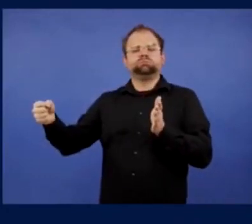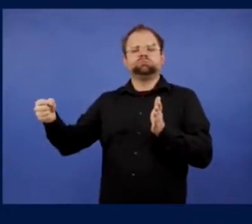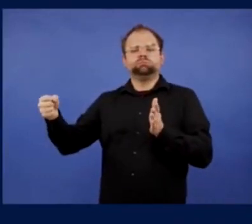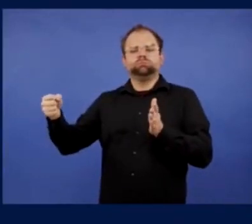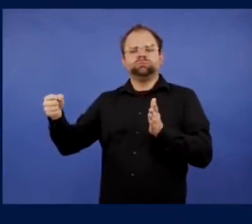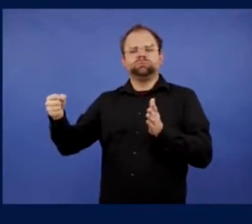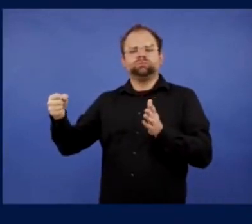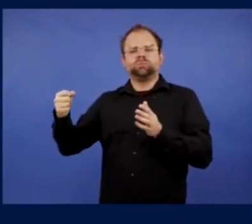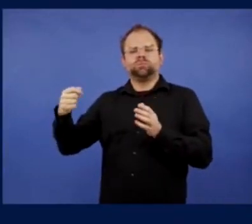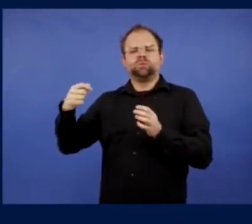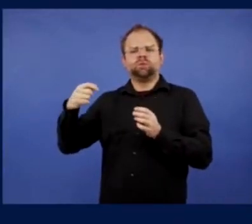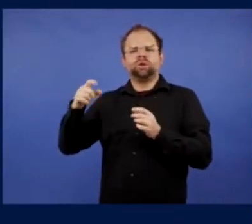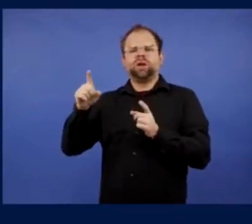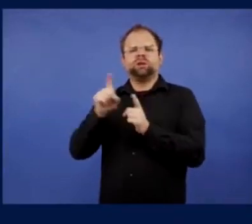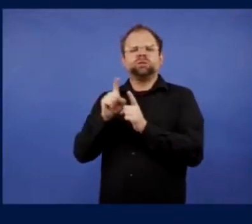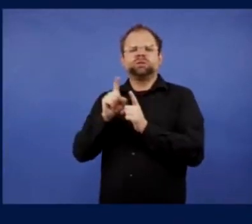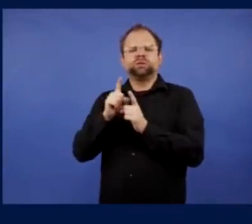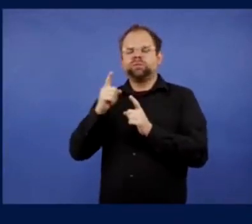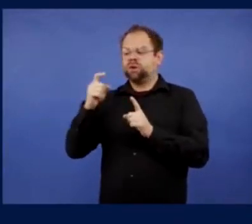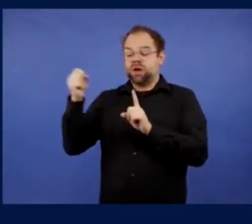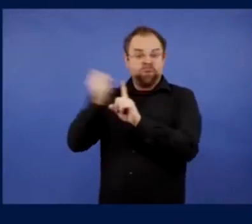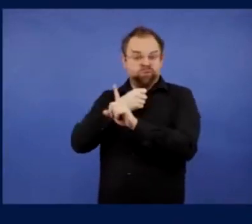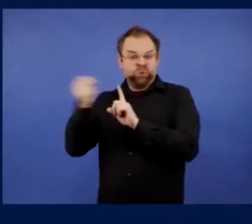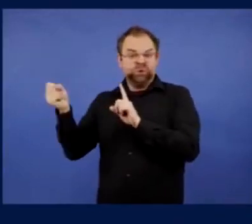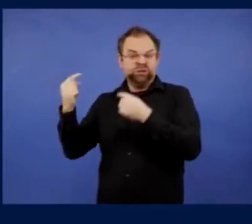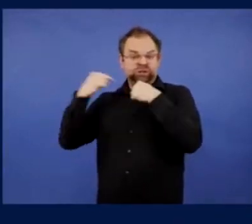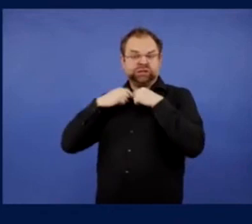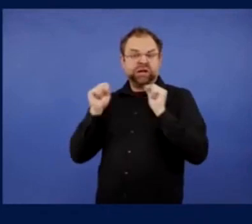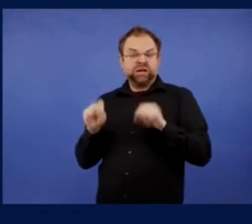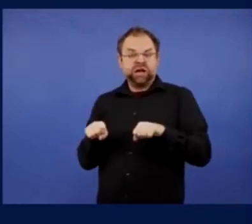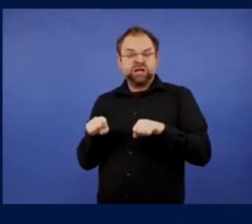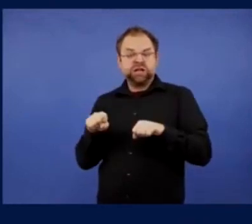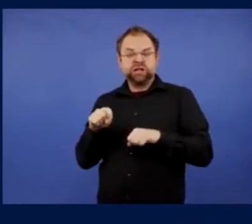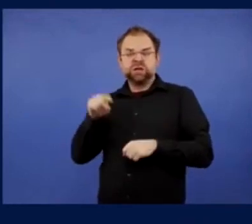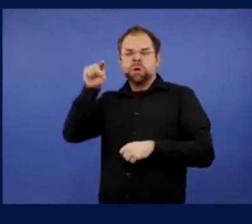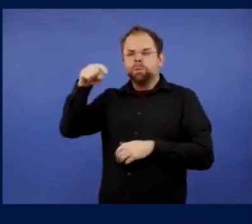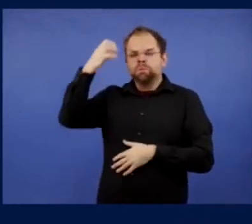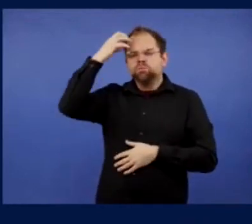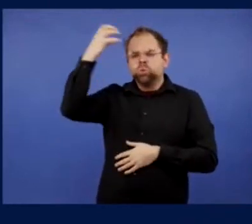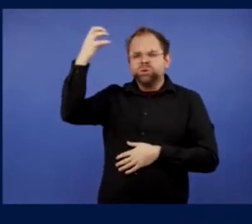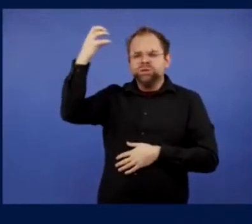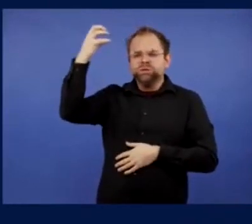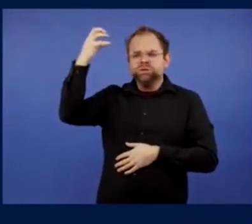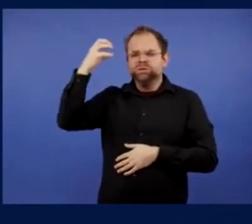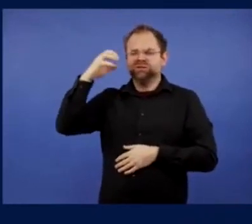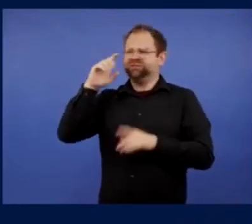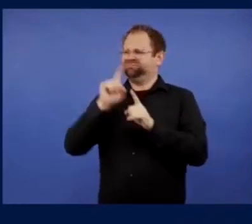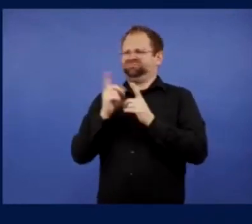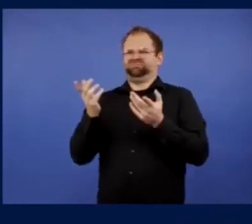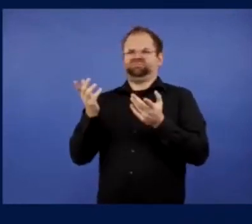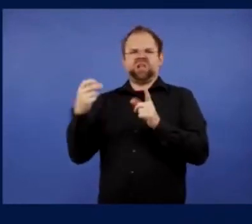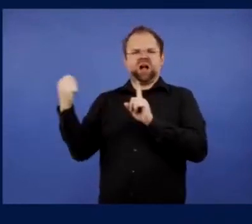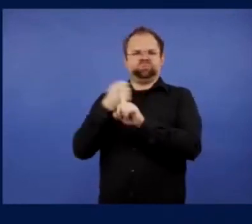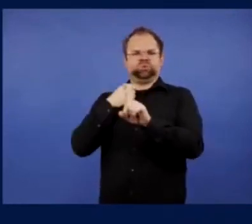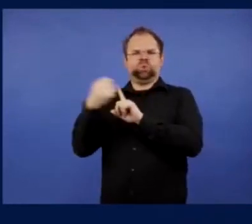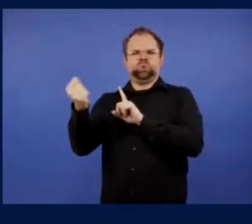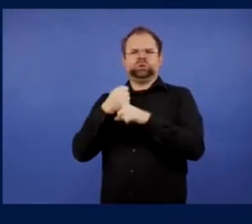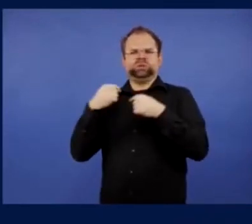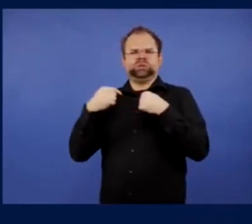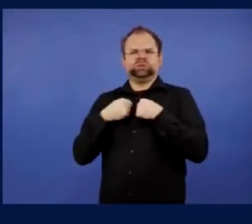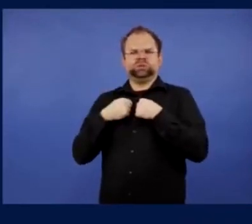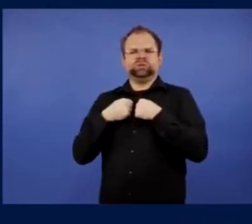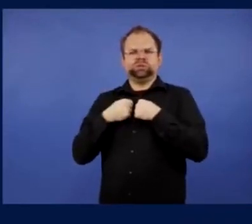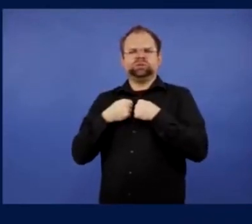the feeling of isolation. If anything happens with my daughters, they're in the other end of the ground. I can't